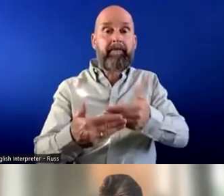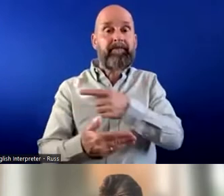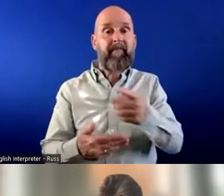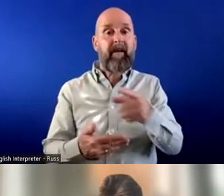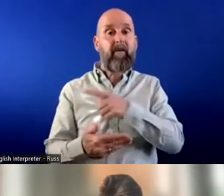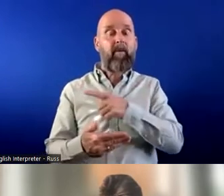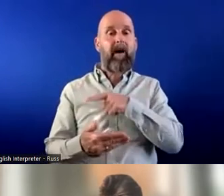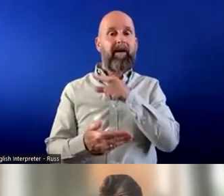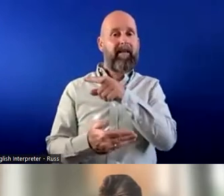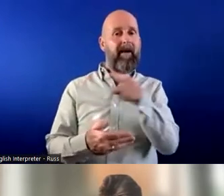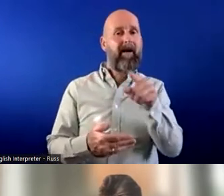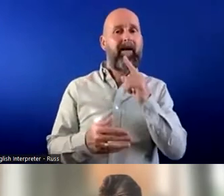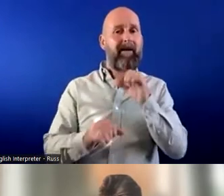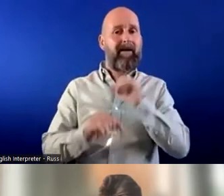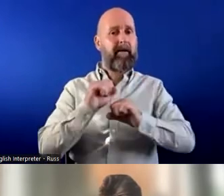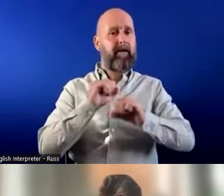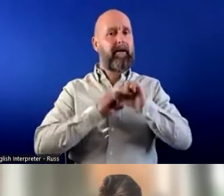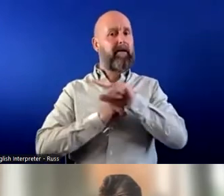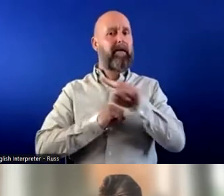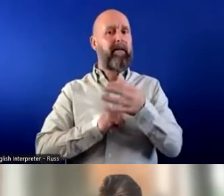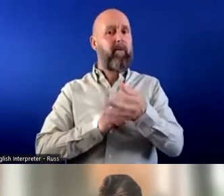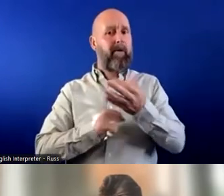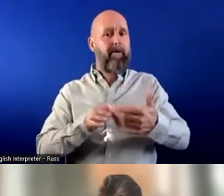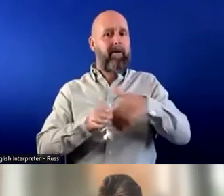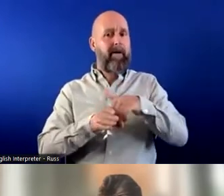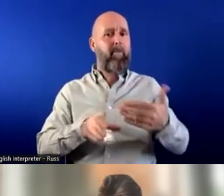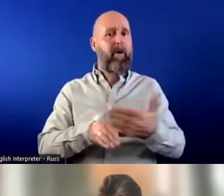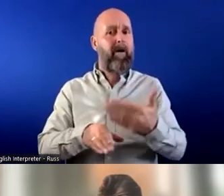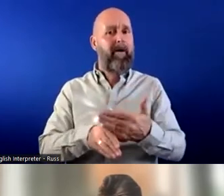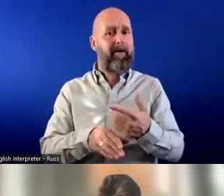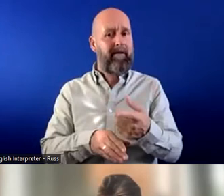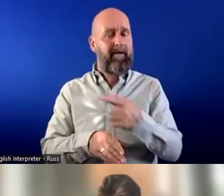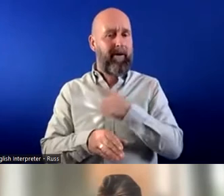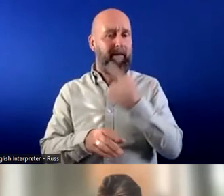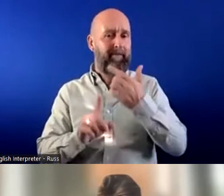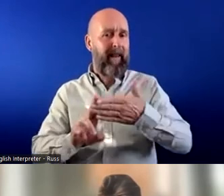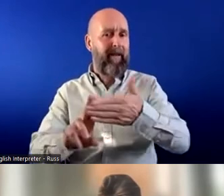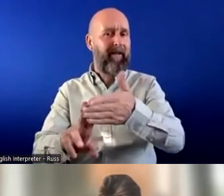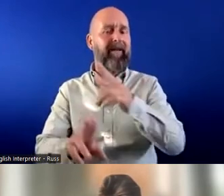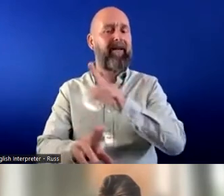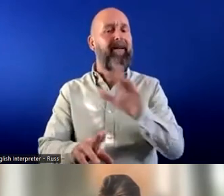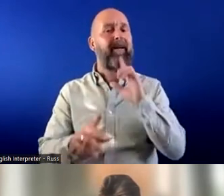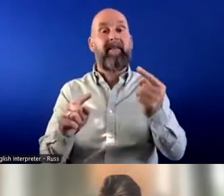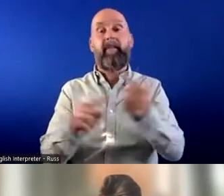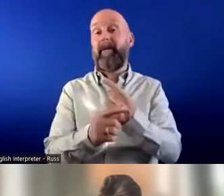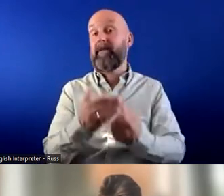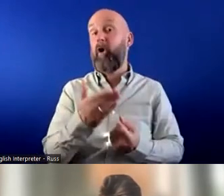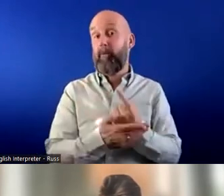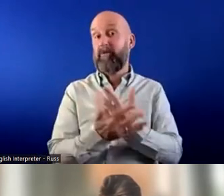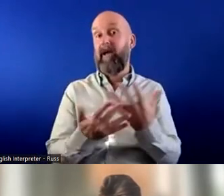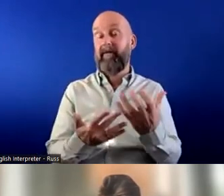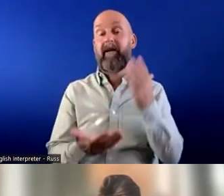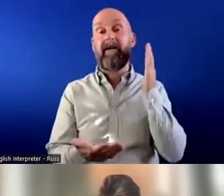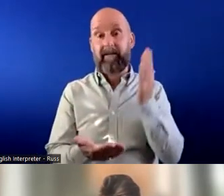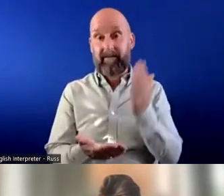hidden label sort of idea that they think prevents them back into the workplace I think that they're missing out on opportunities there as well so definitely